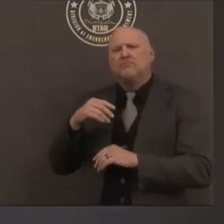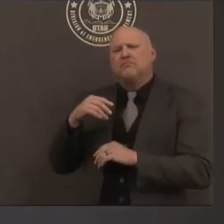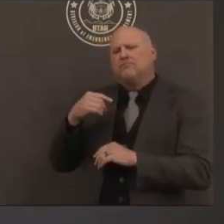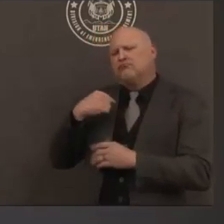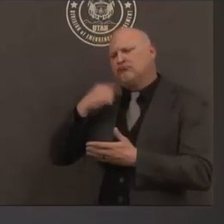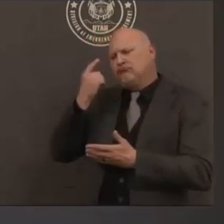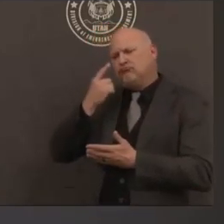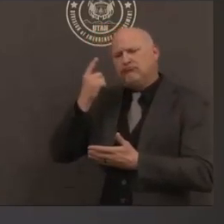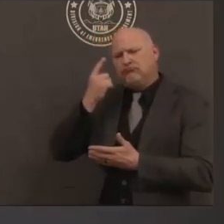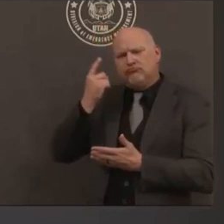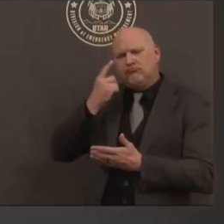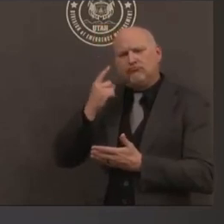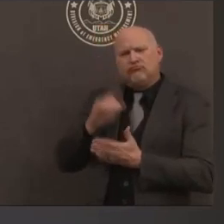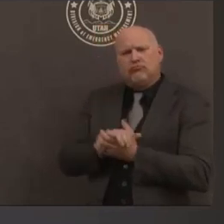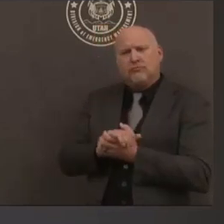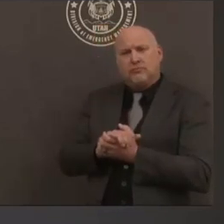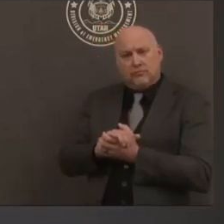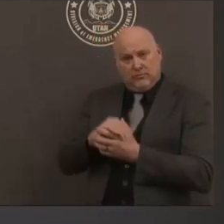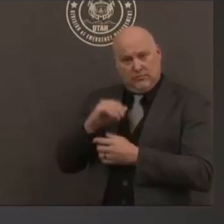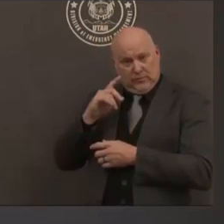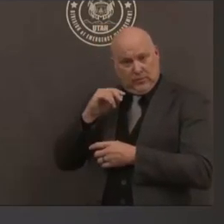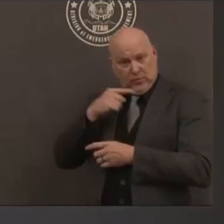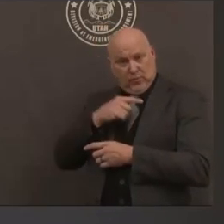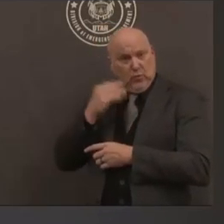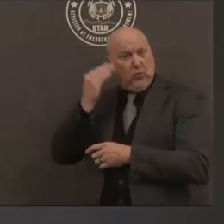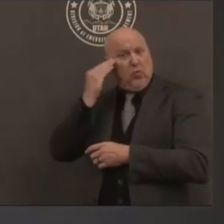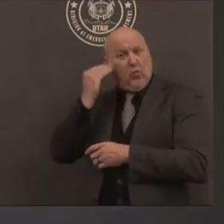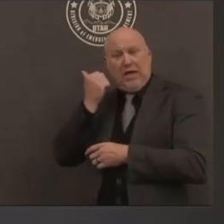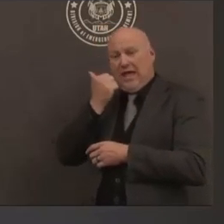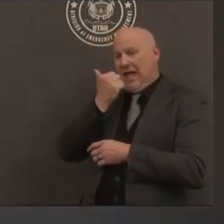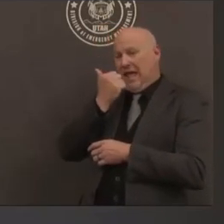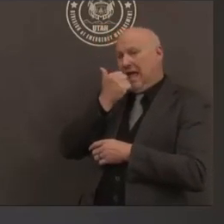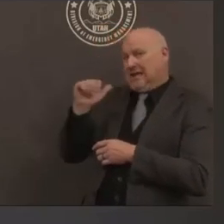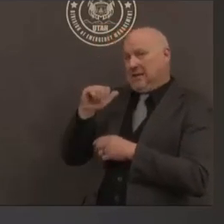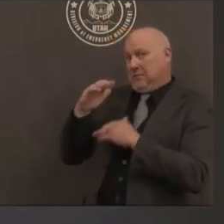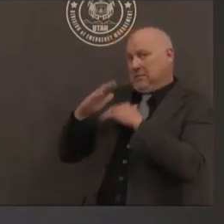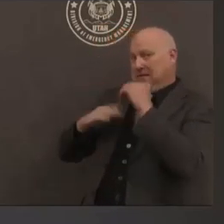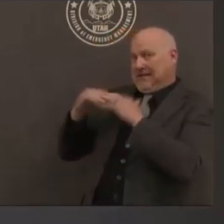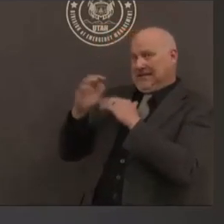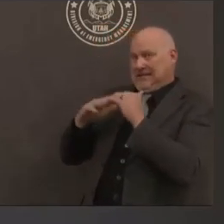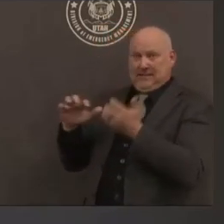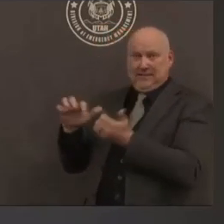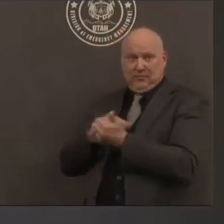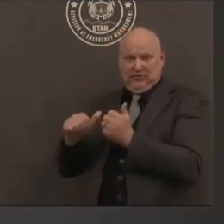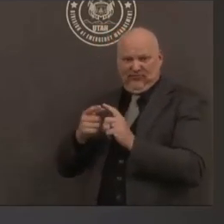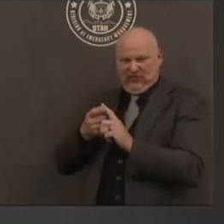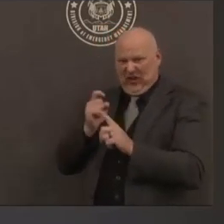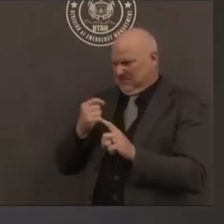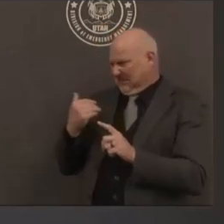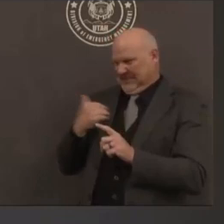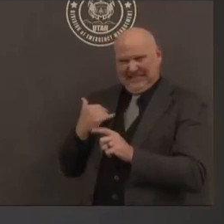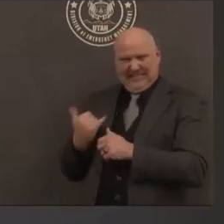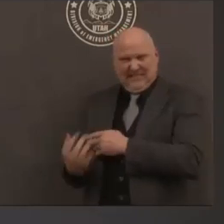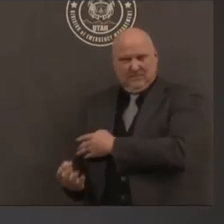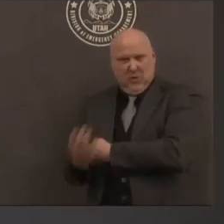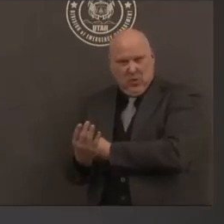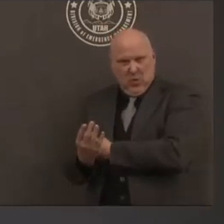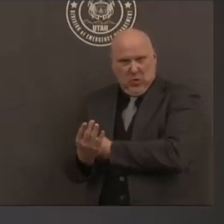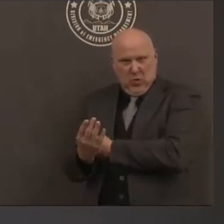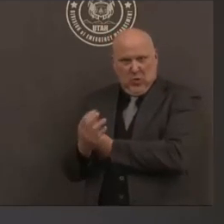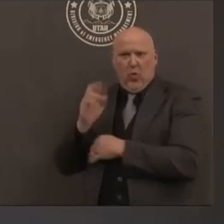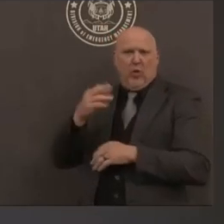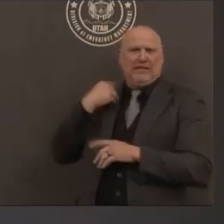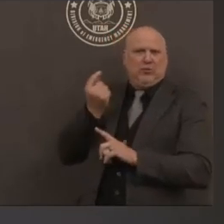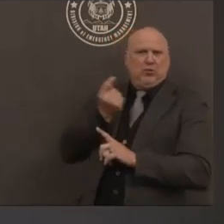aware of any uh building damage from either of these 4.2 aftershocks that happened this week